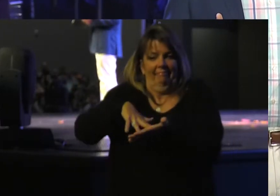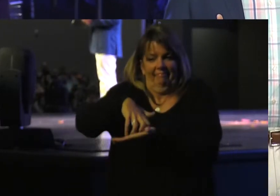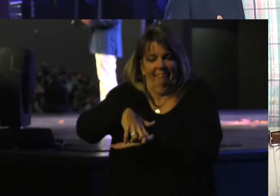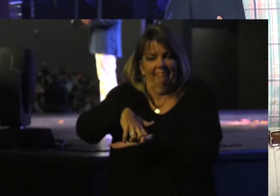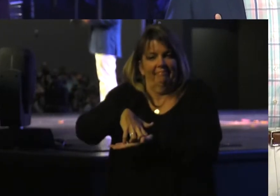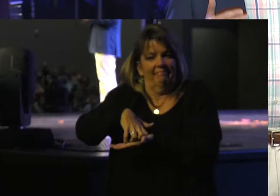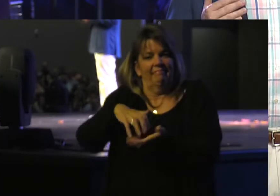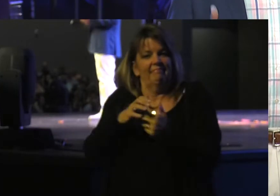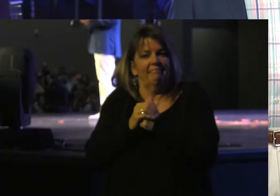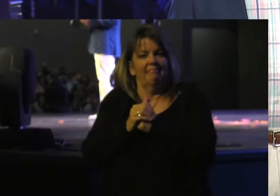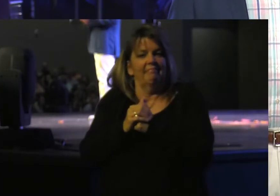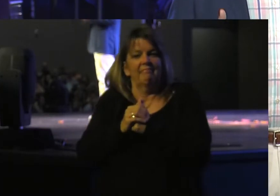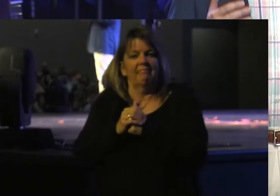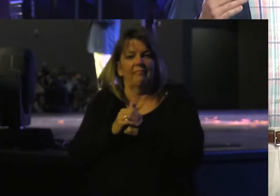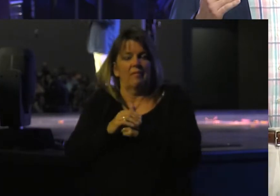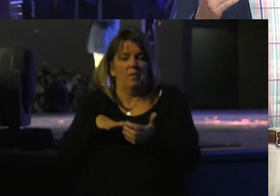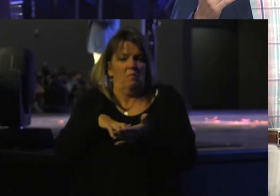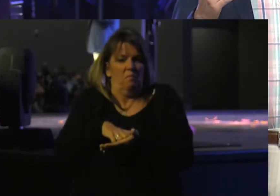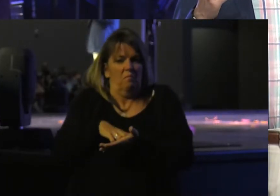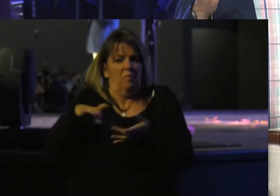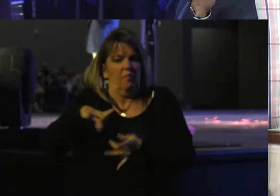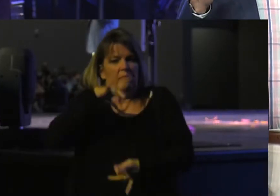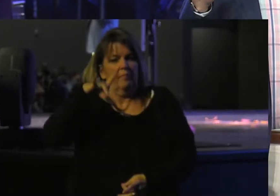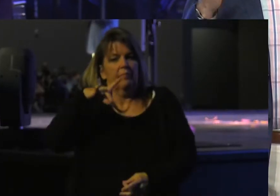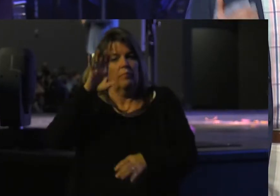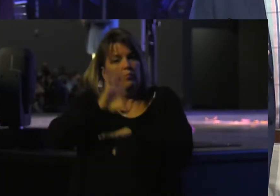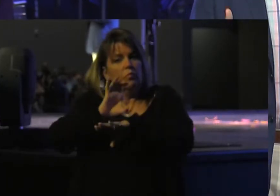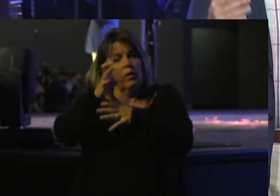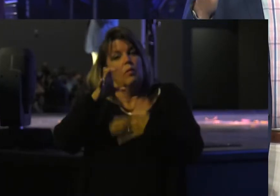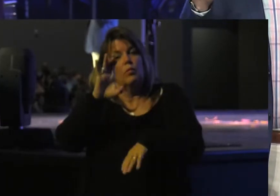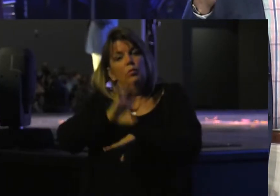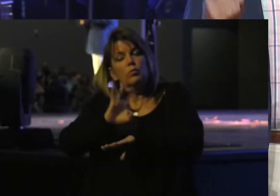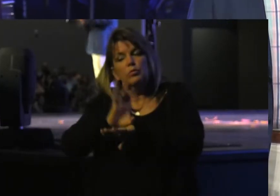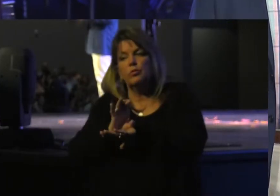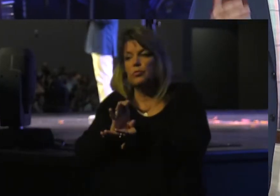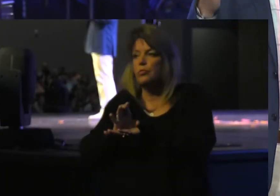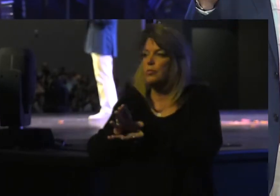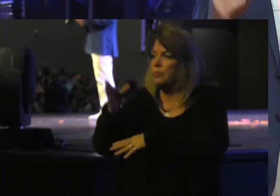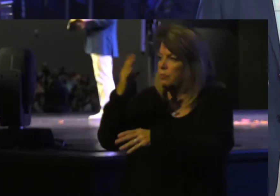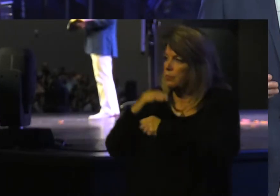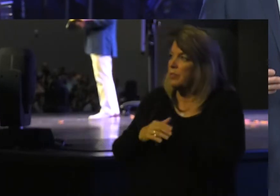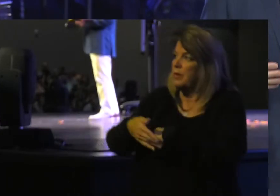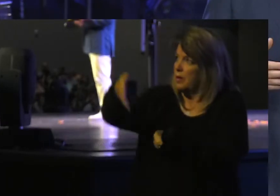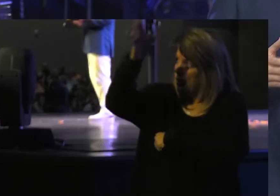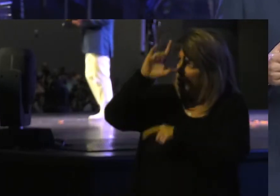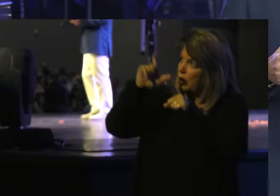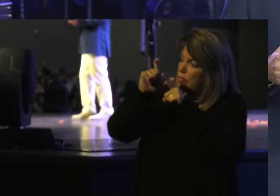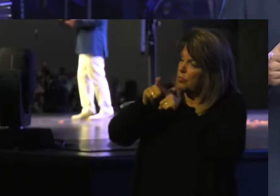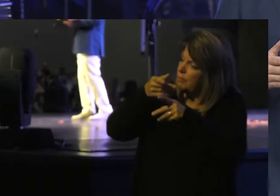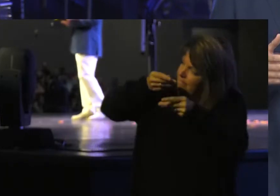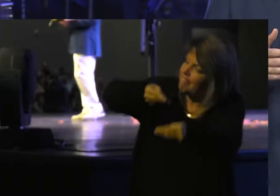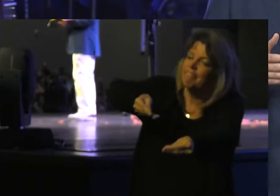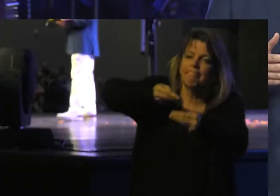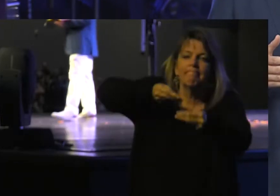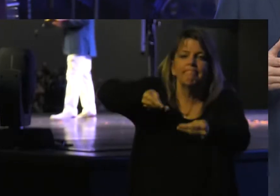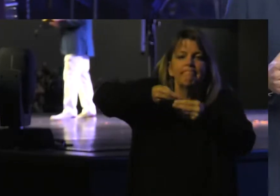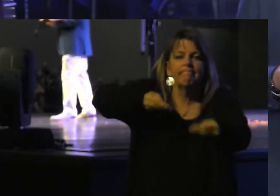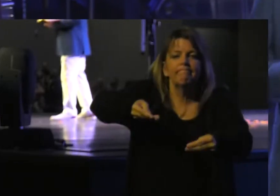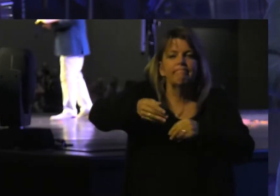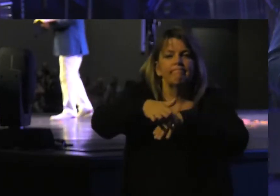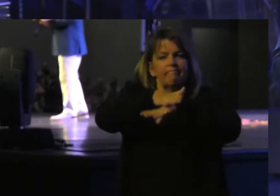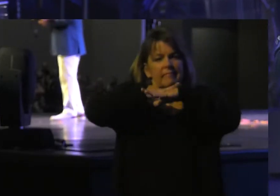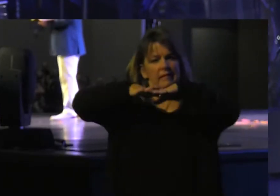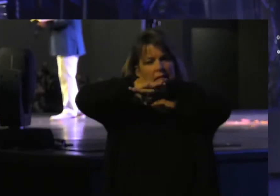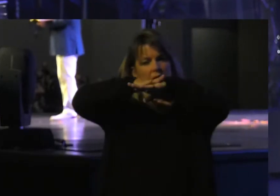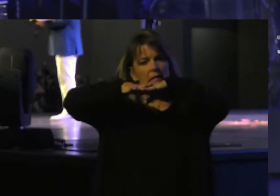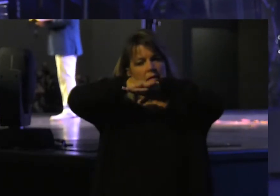spiritually anemic church. I want a church that feeds off the Word of God. And underneath the layers of